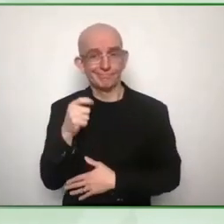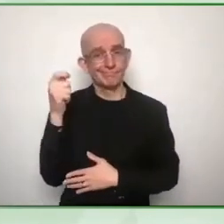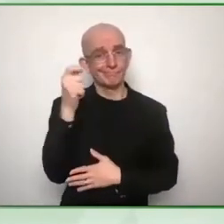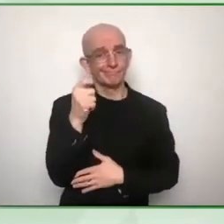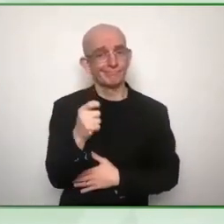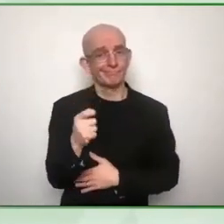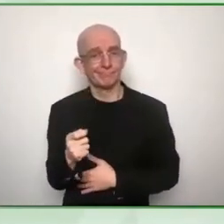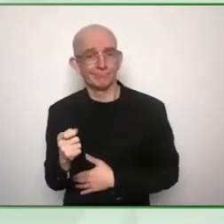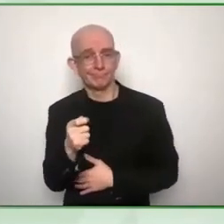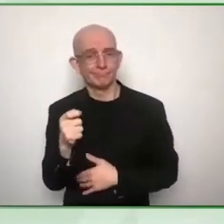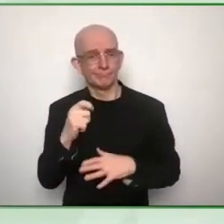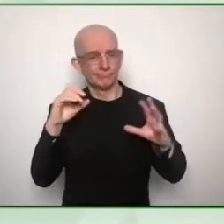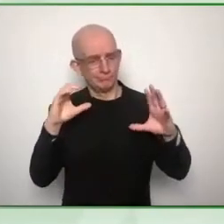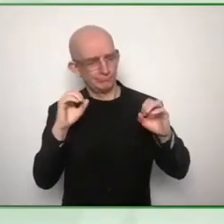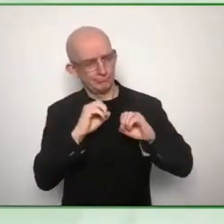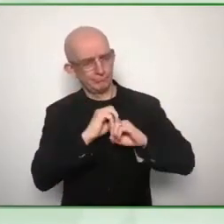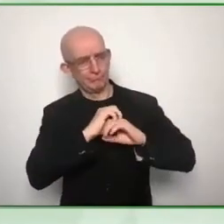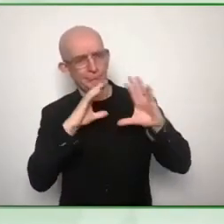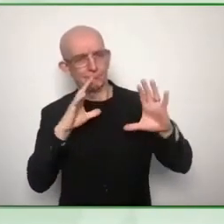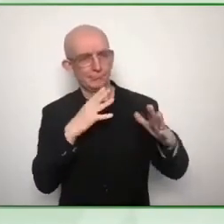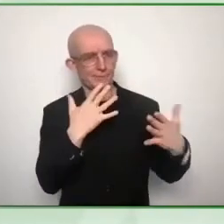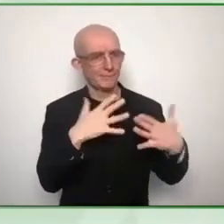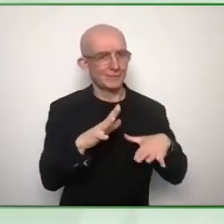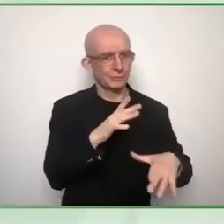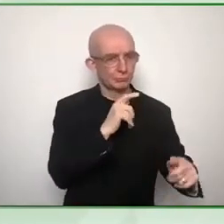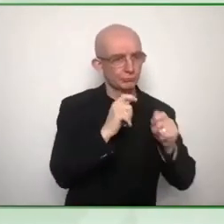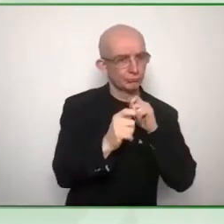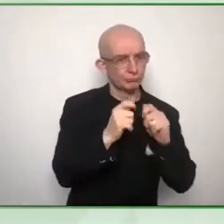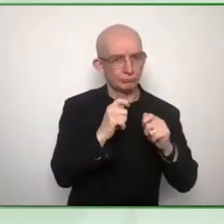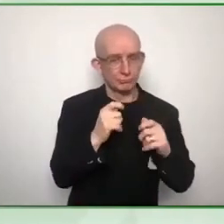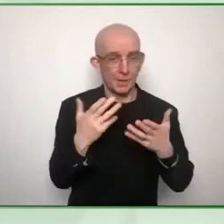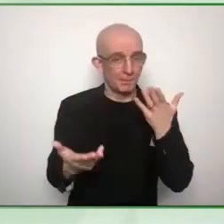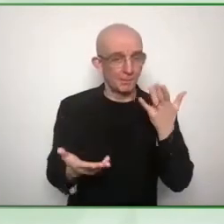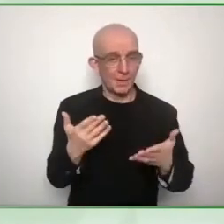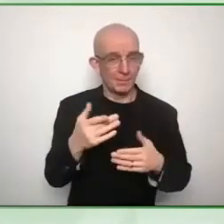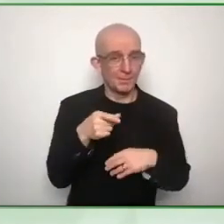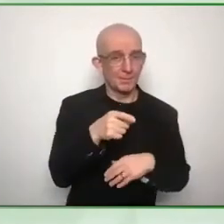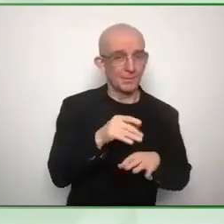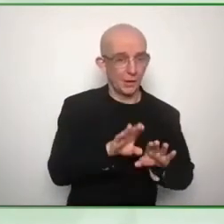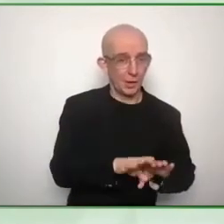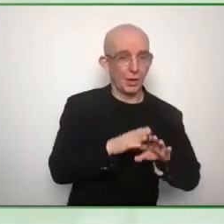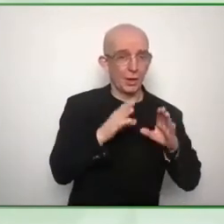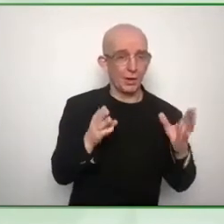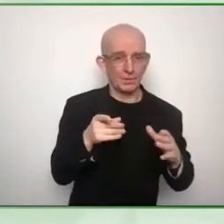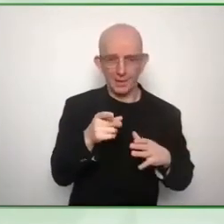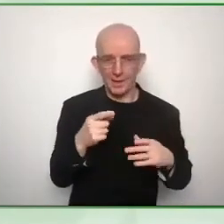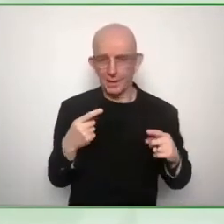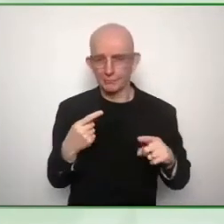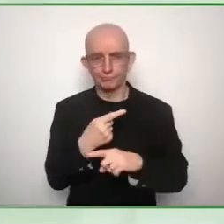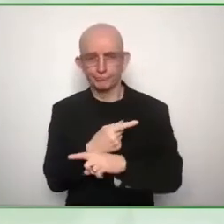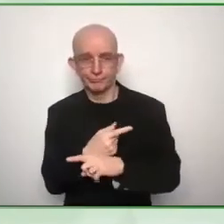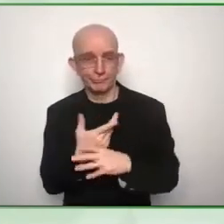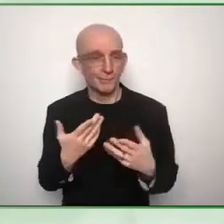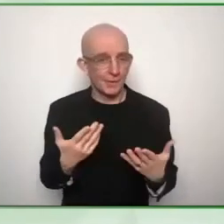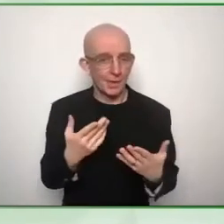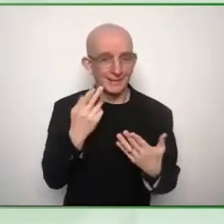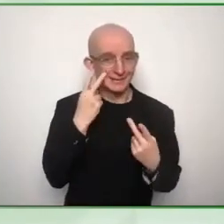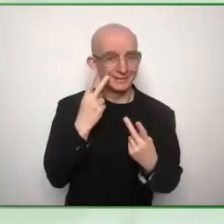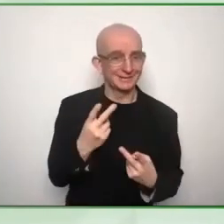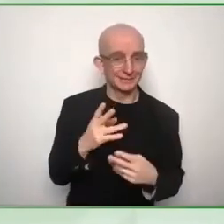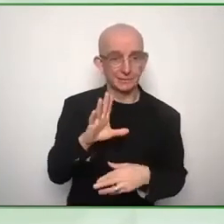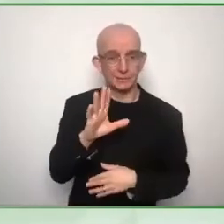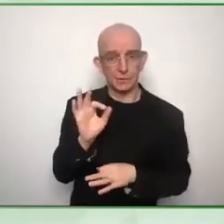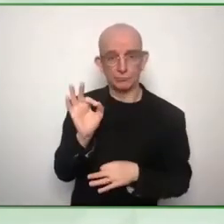and visualizes our conversations because they're of course individuals who learn better with